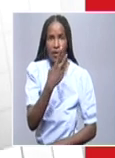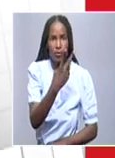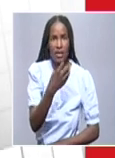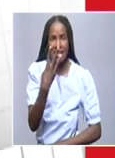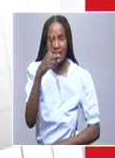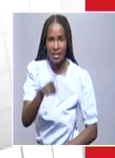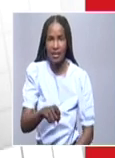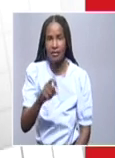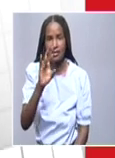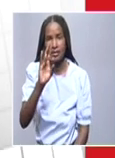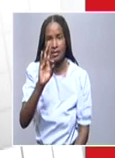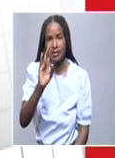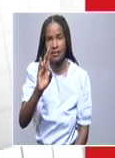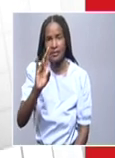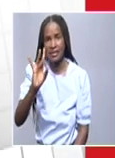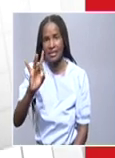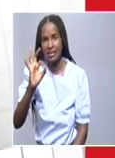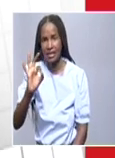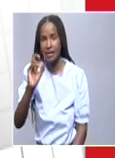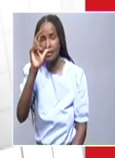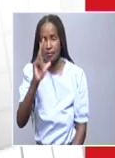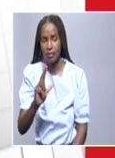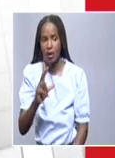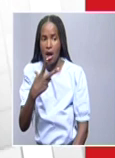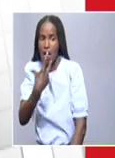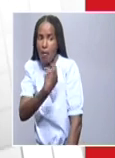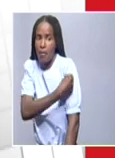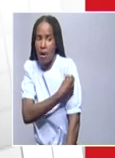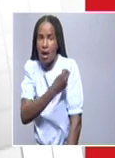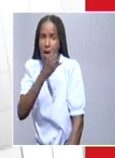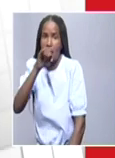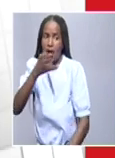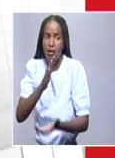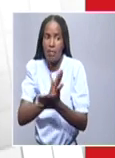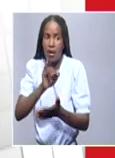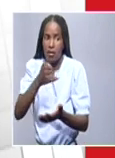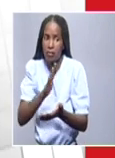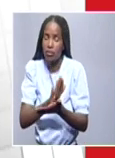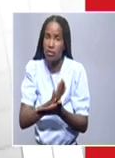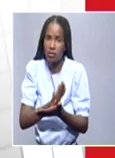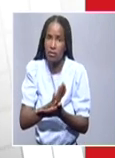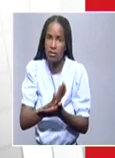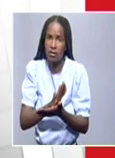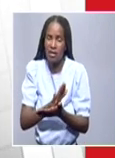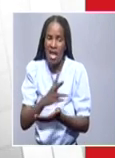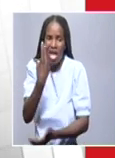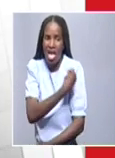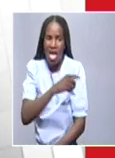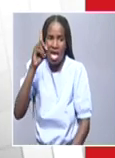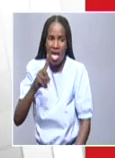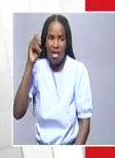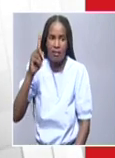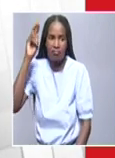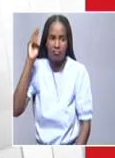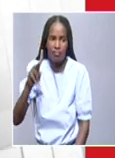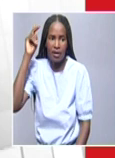,789 have received the Johnson & Johnson vaccine, which is administered as one